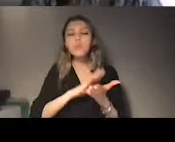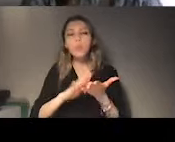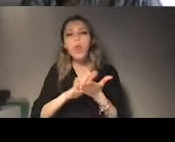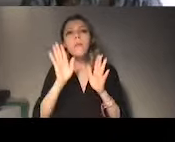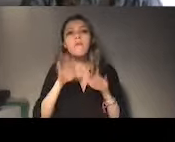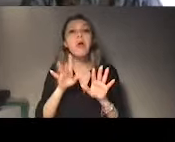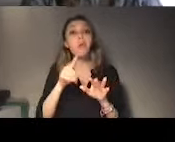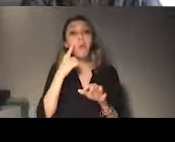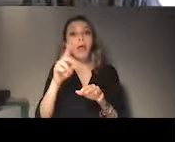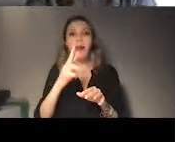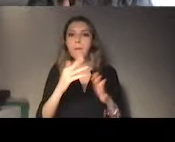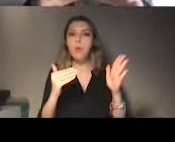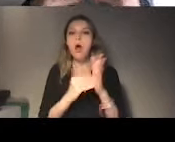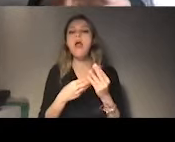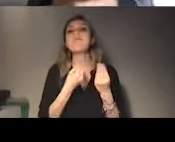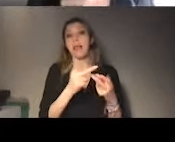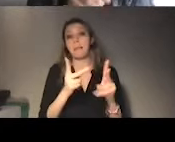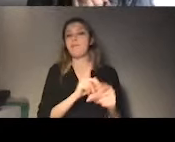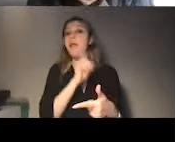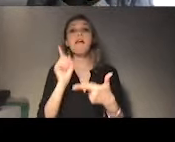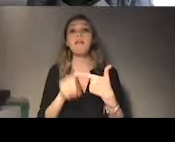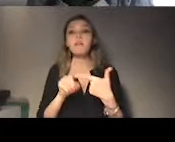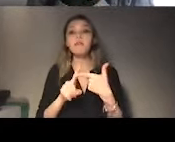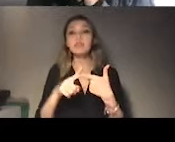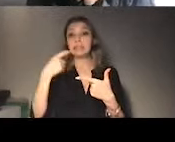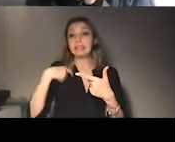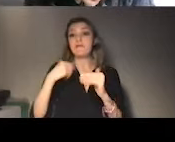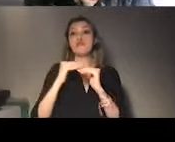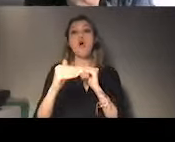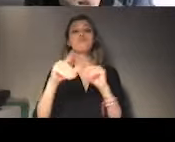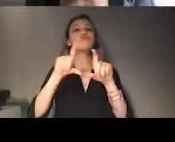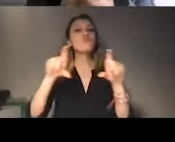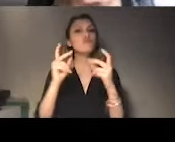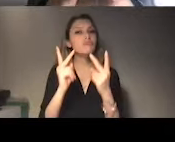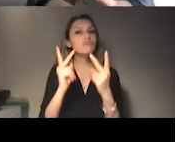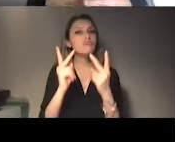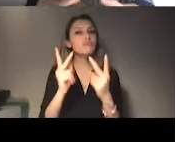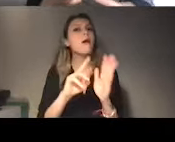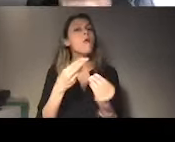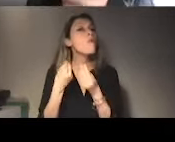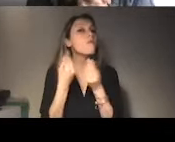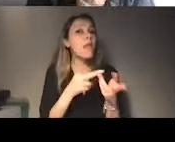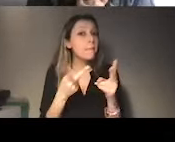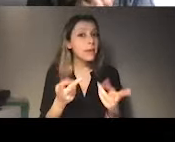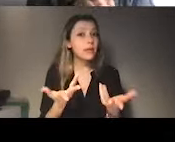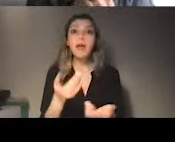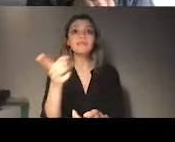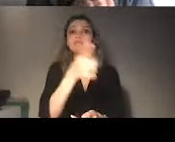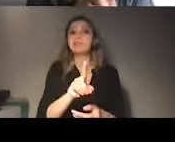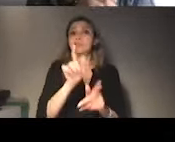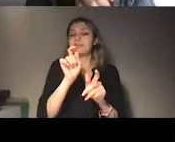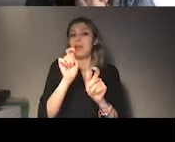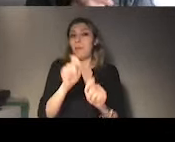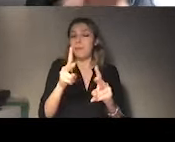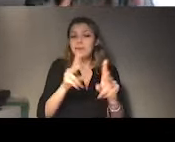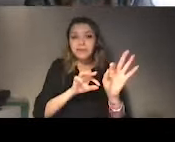submitted by civil society so you can conduct this assessment. Why it is important to engage in this assessment